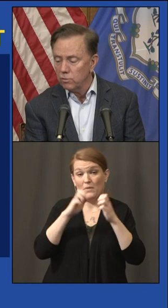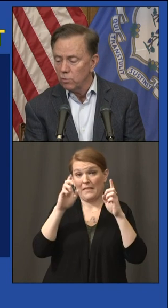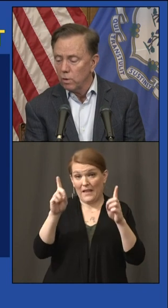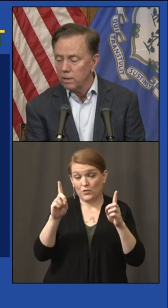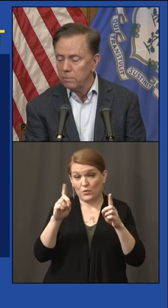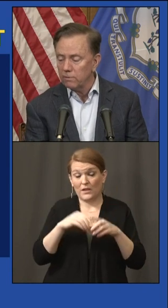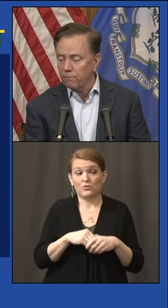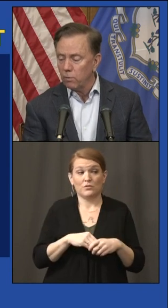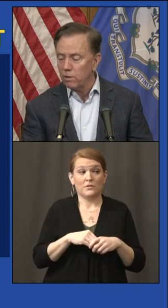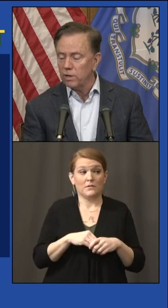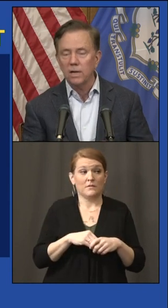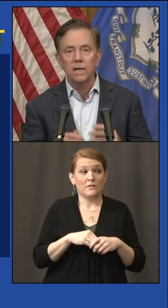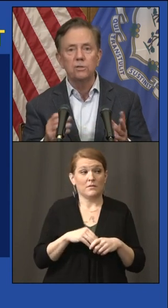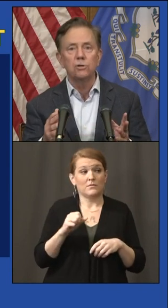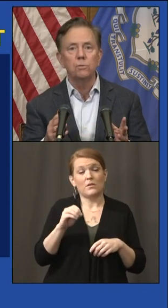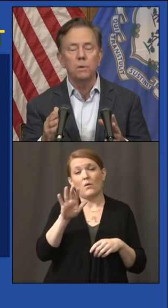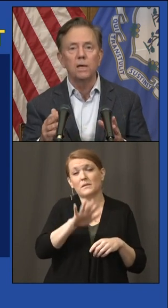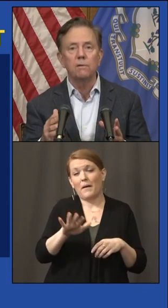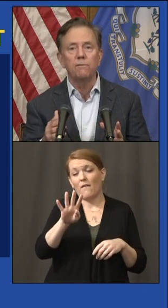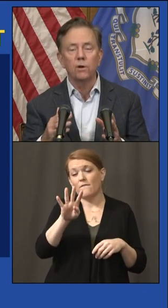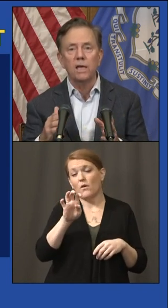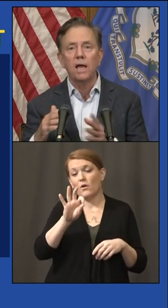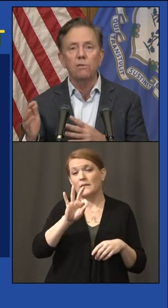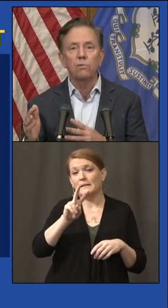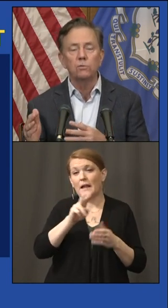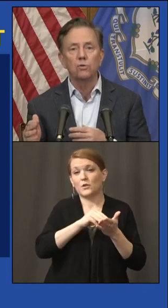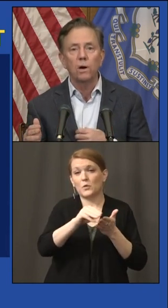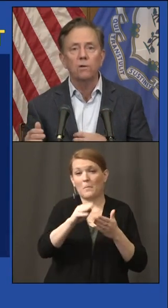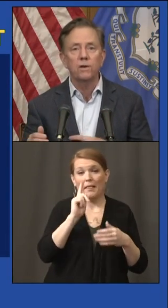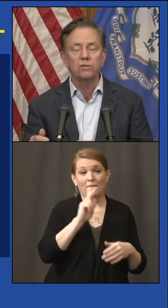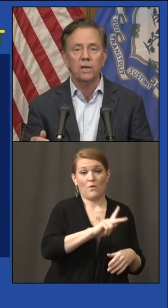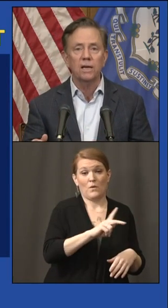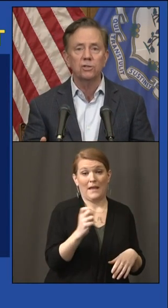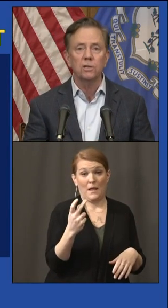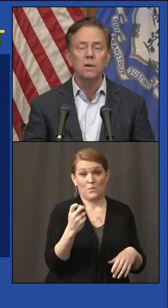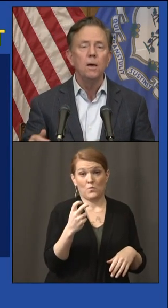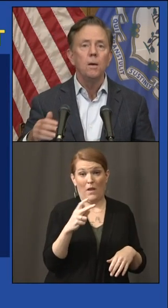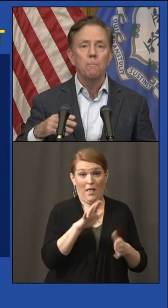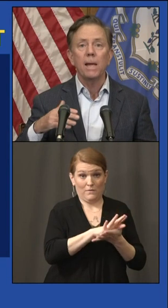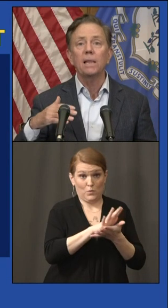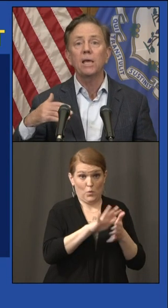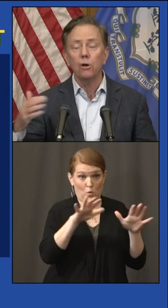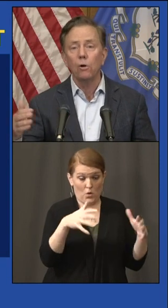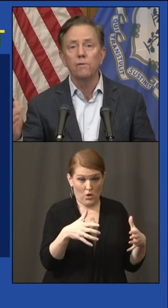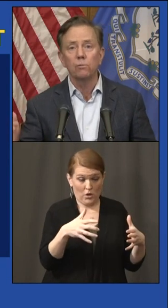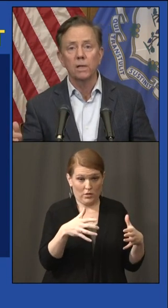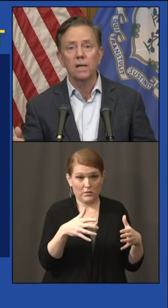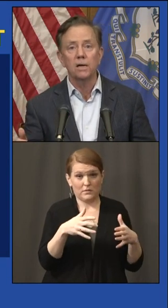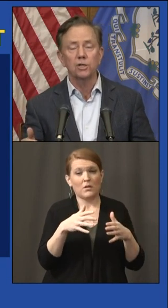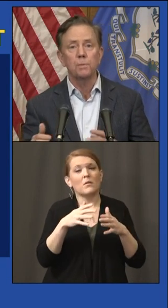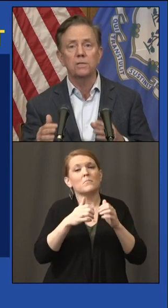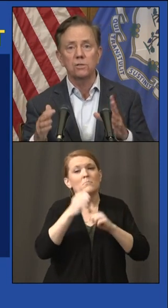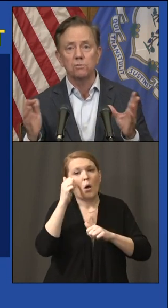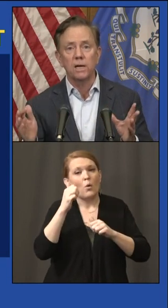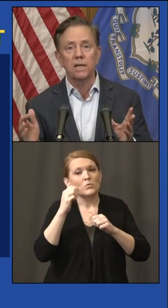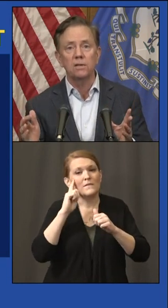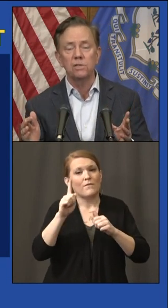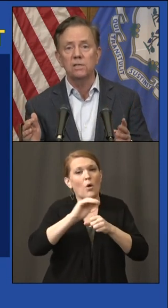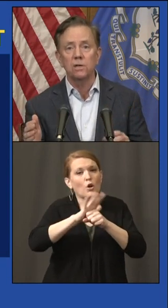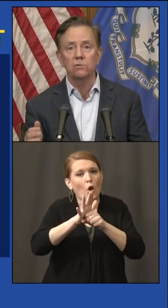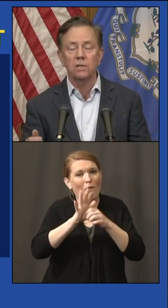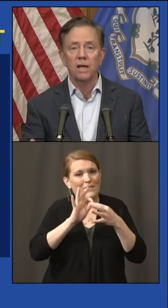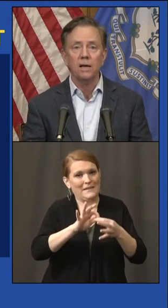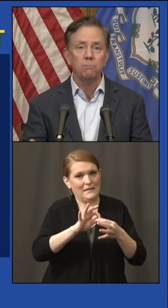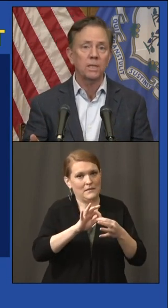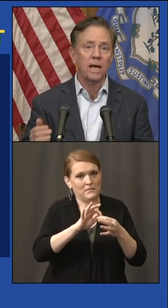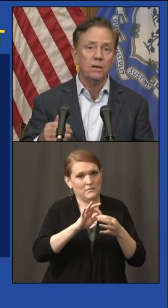about two to one, but 492 million for K through 12 education, mainly COVID related expenses, we're getting the